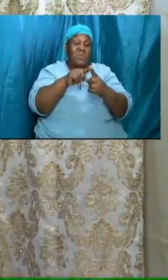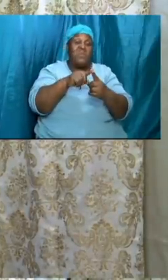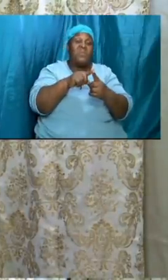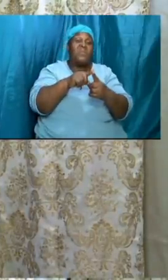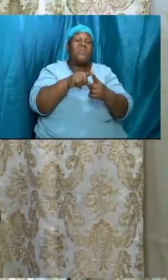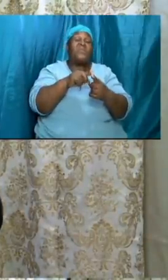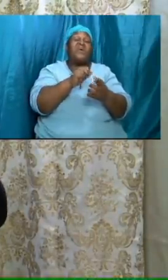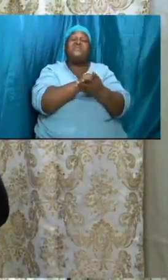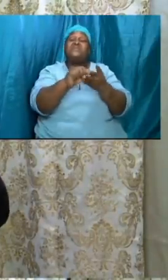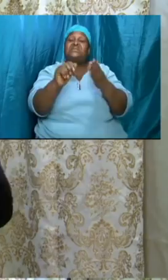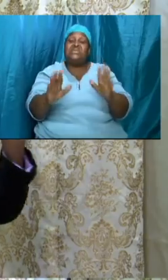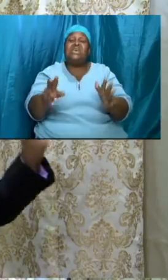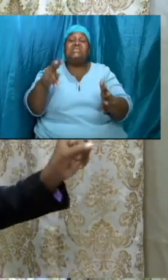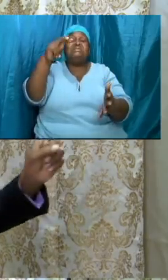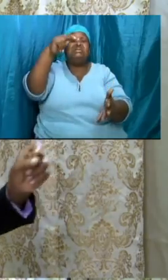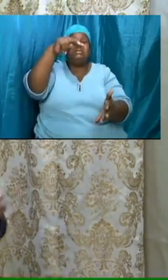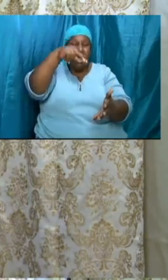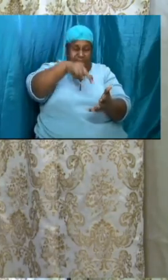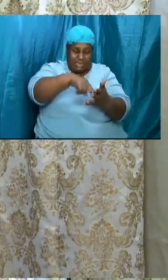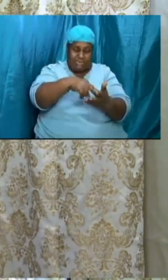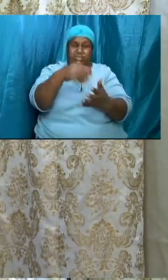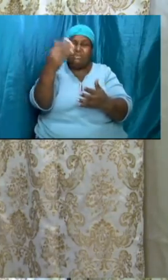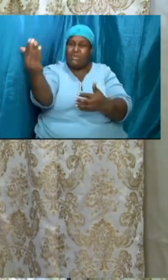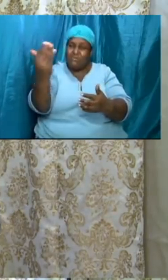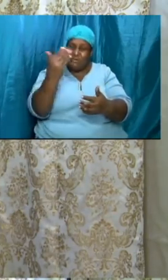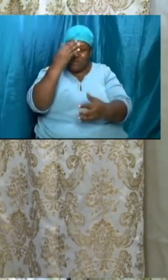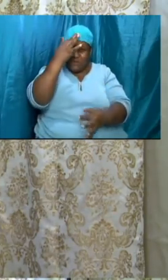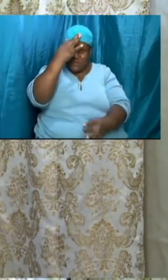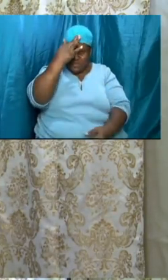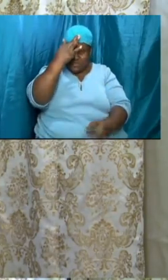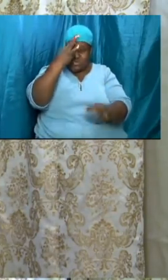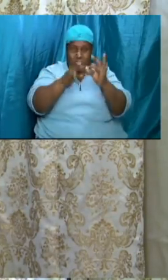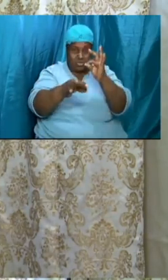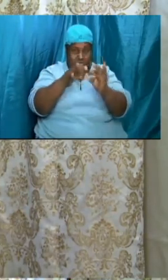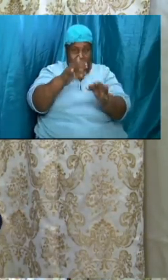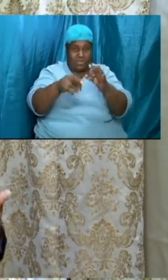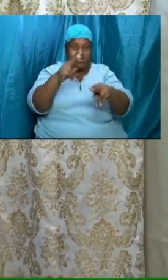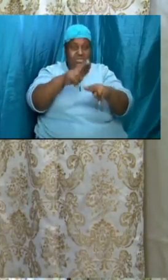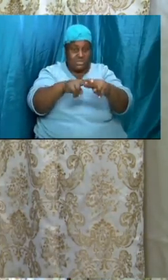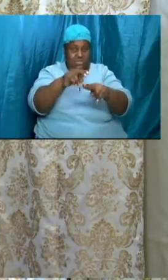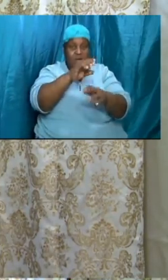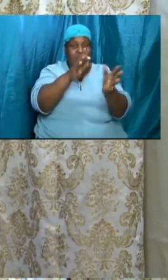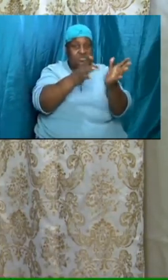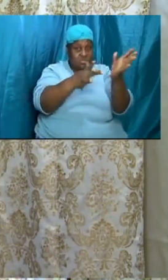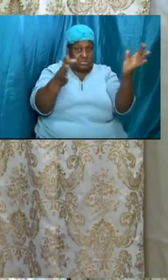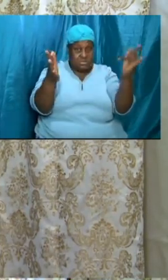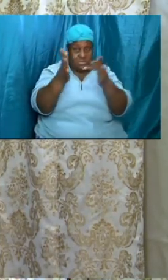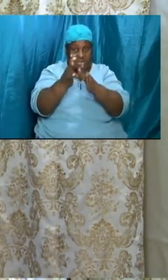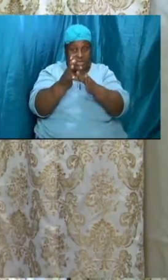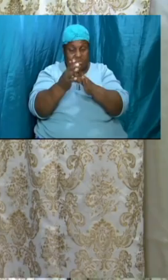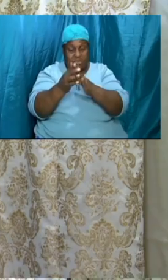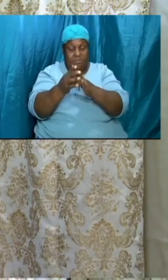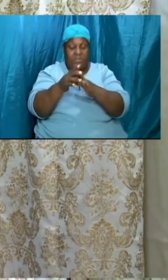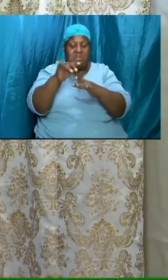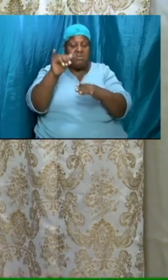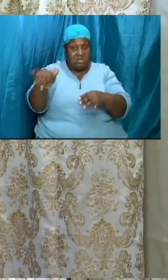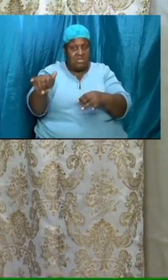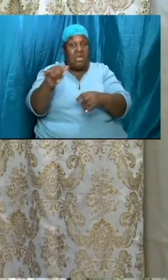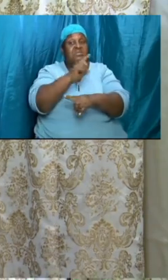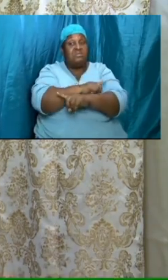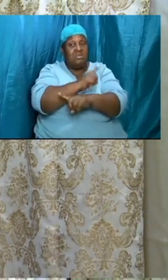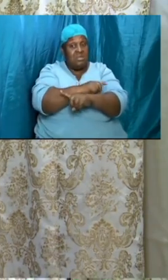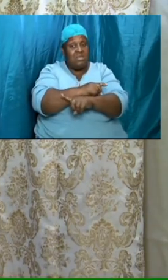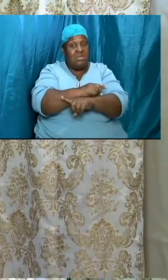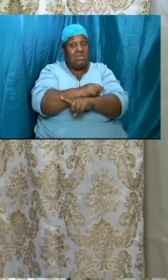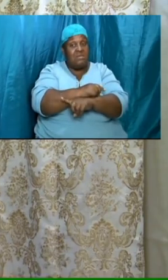that day will declare that he was not doing anything of himself so if that day was going